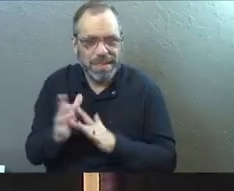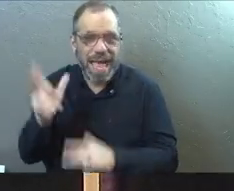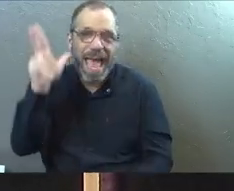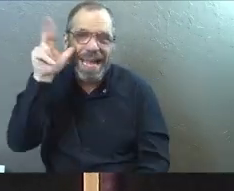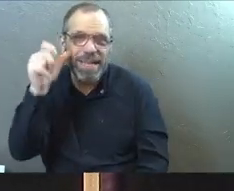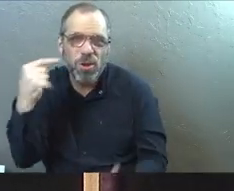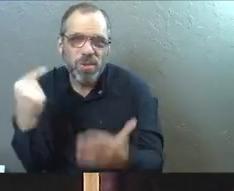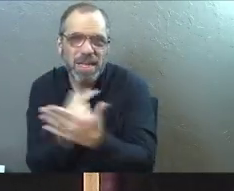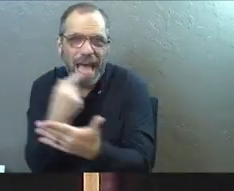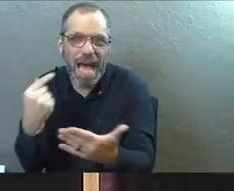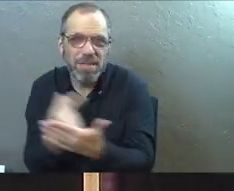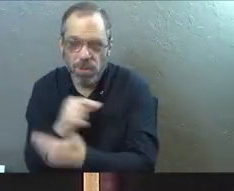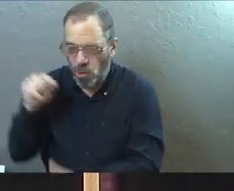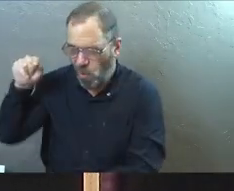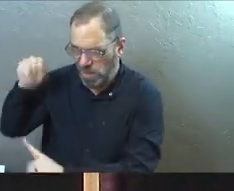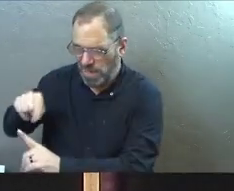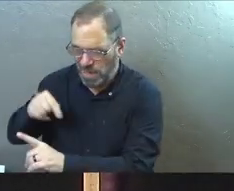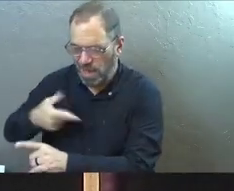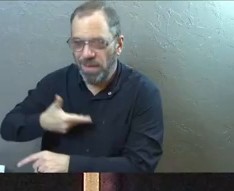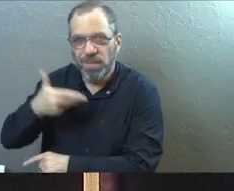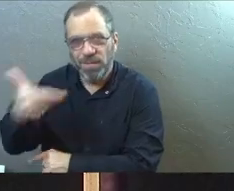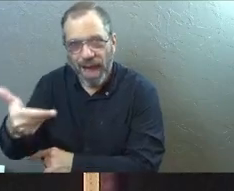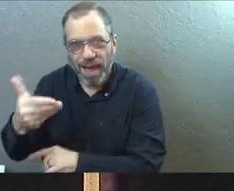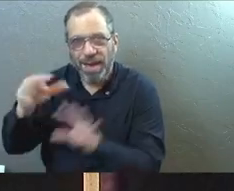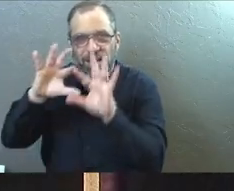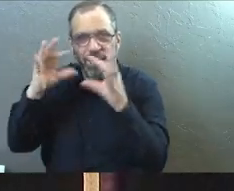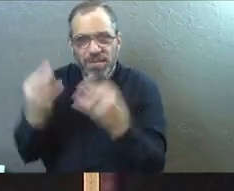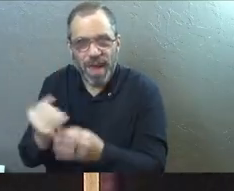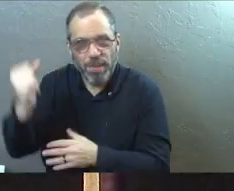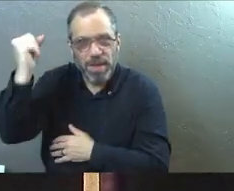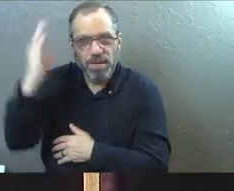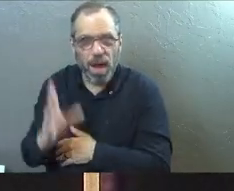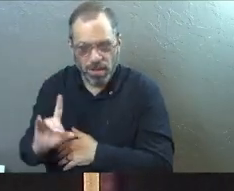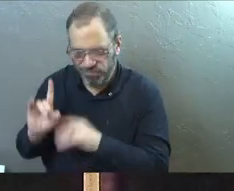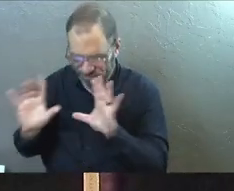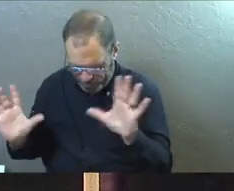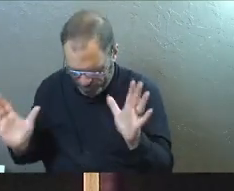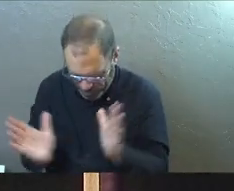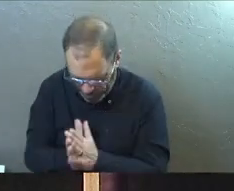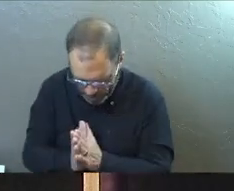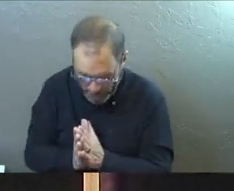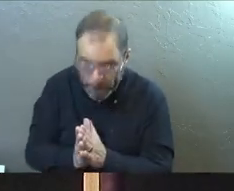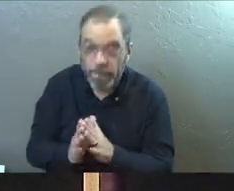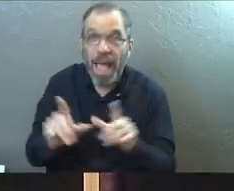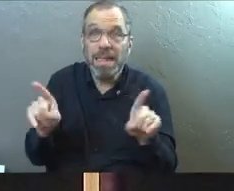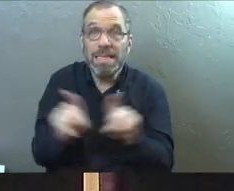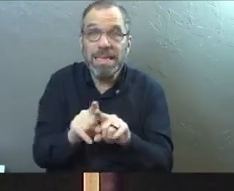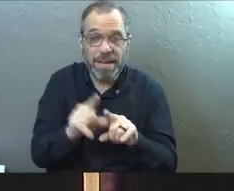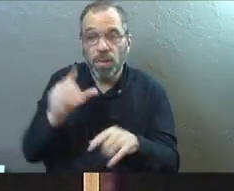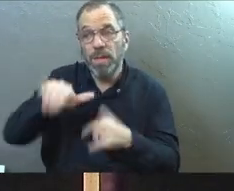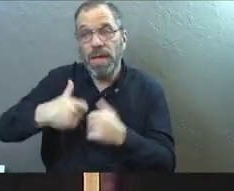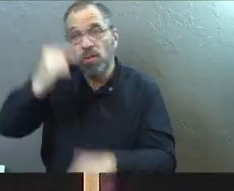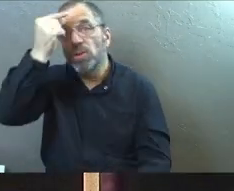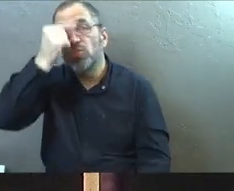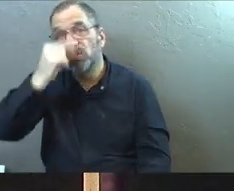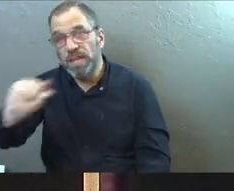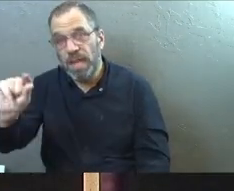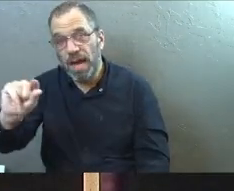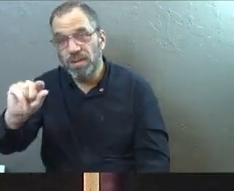hear the good news about him so that he too can be invited and brought into the family of God. And the same for the rest of the Gentiles.